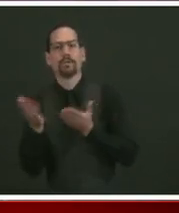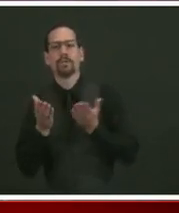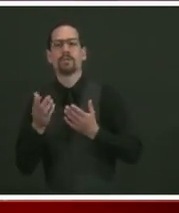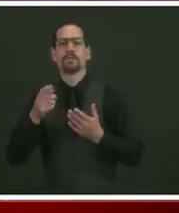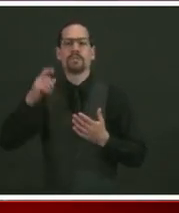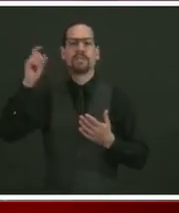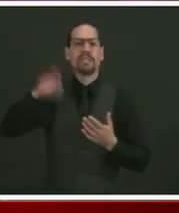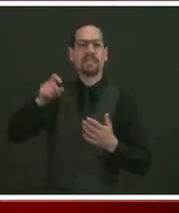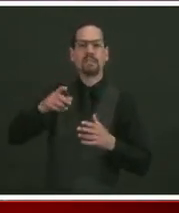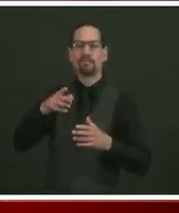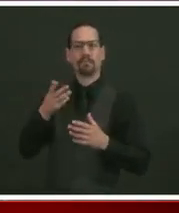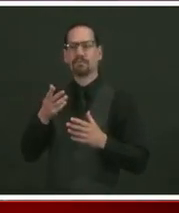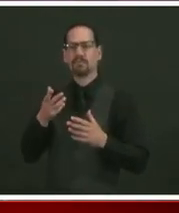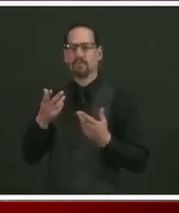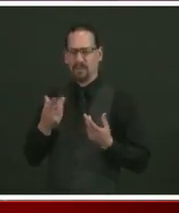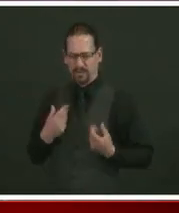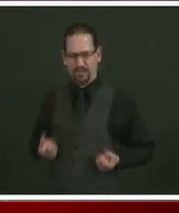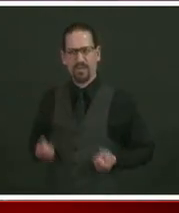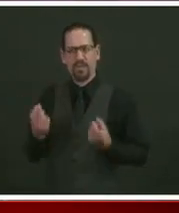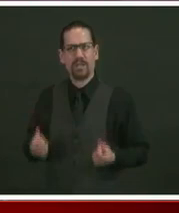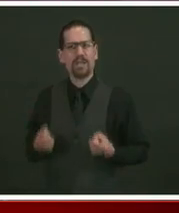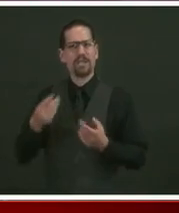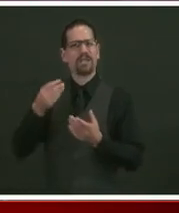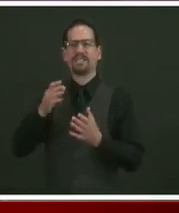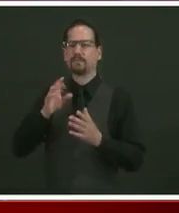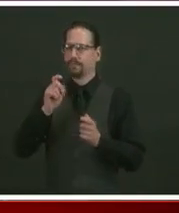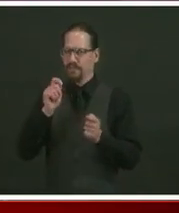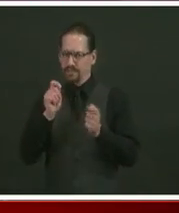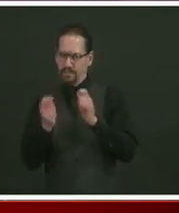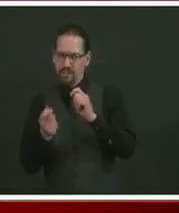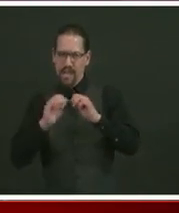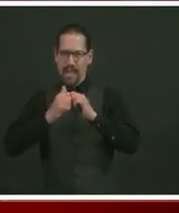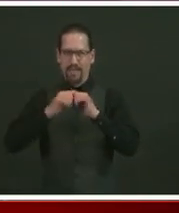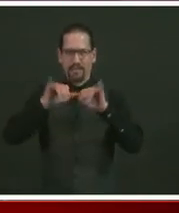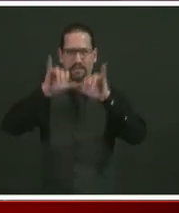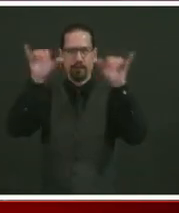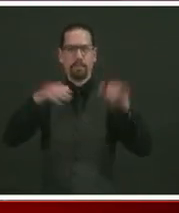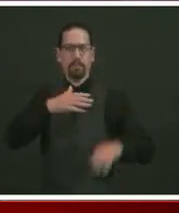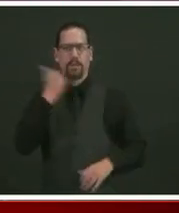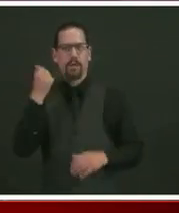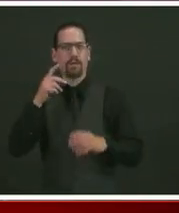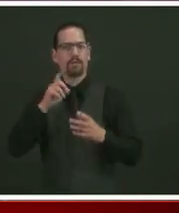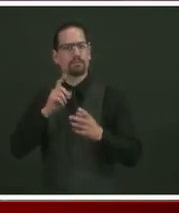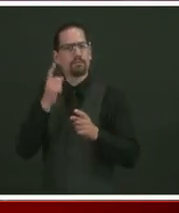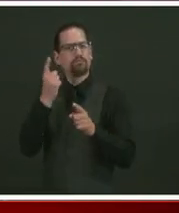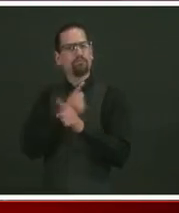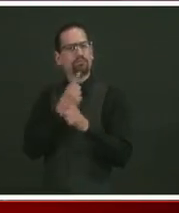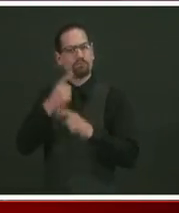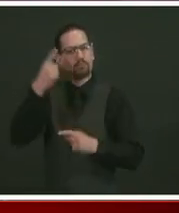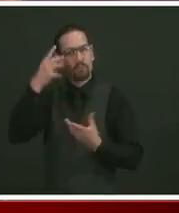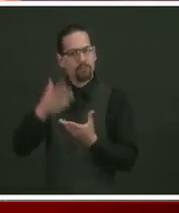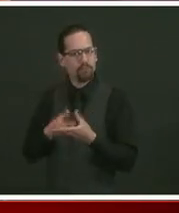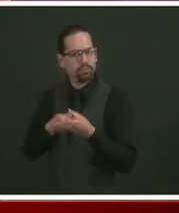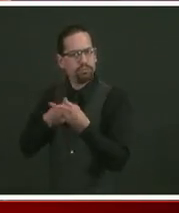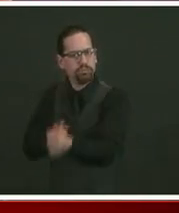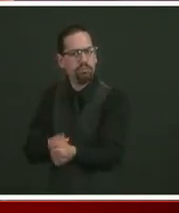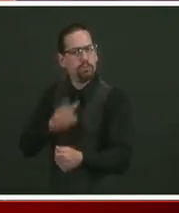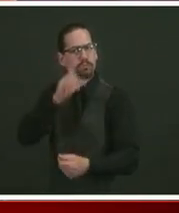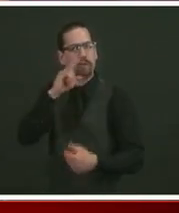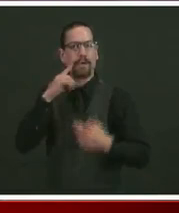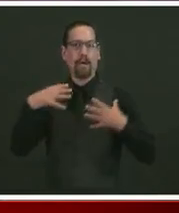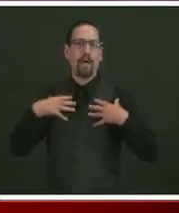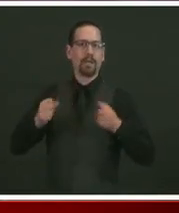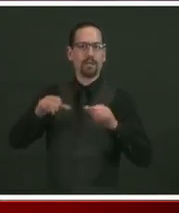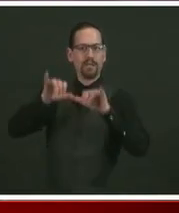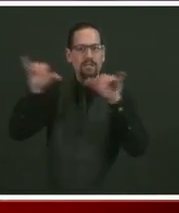that the money we're spending goes to the point of care, and we have to get serious about providing more care,